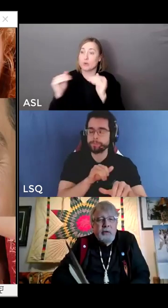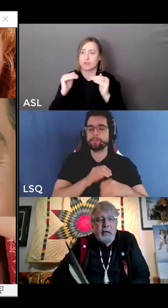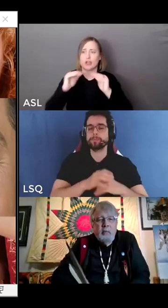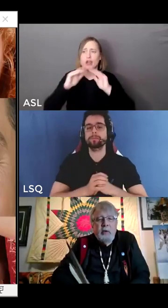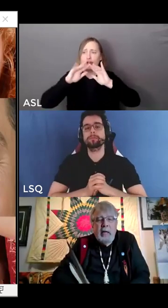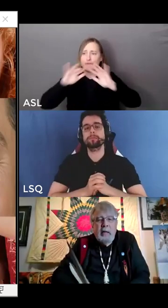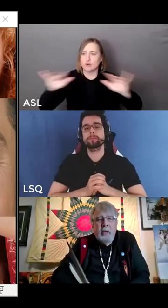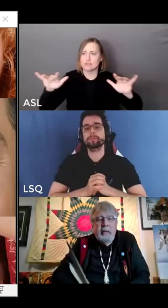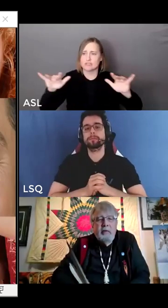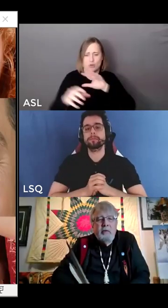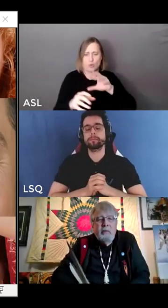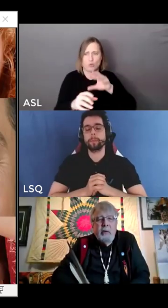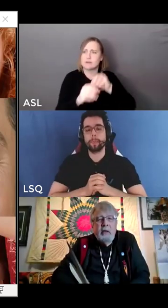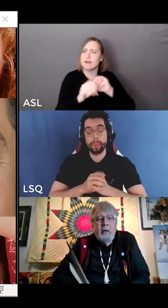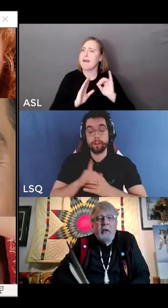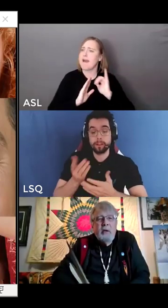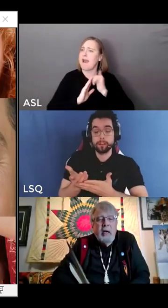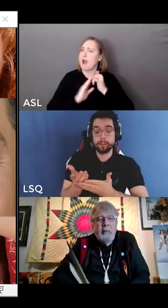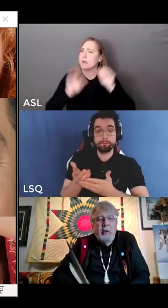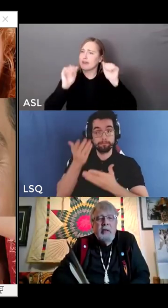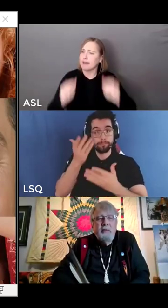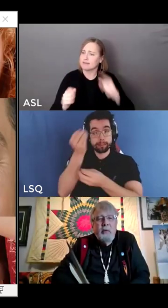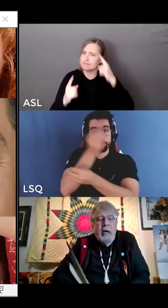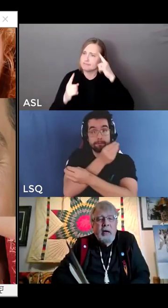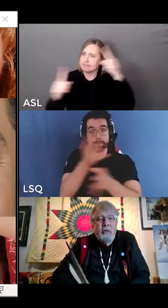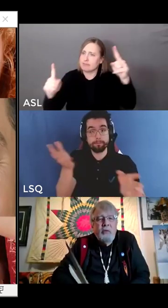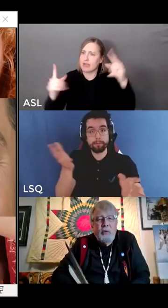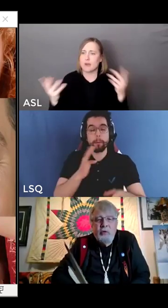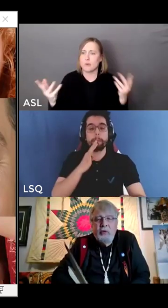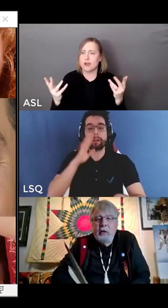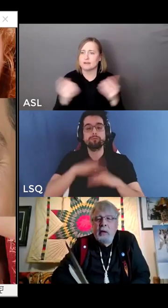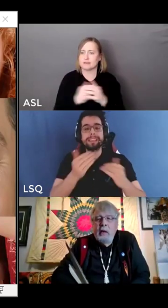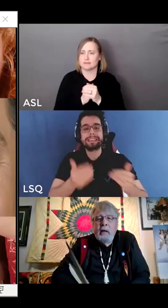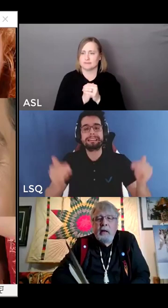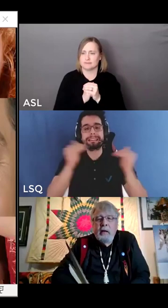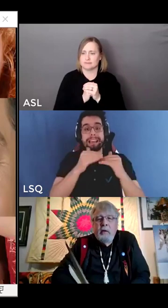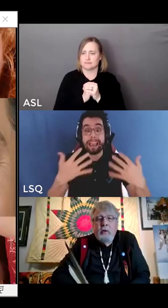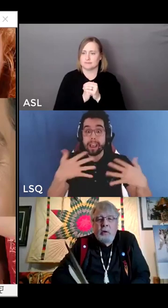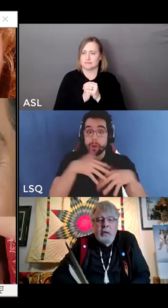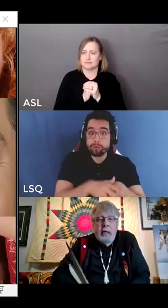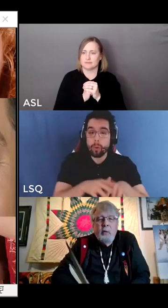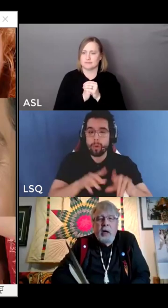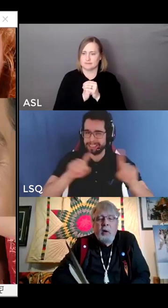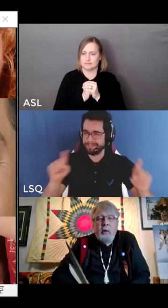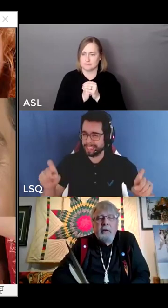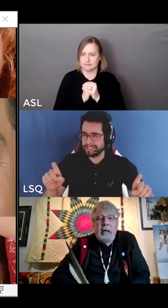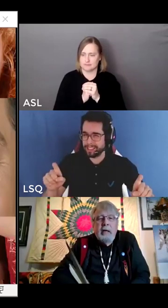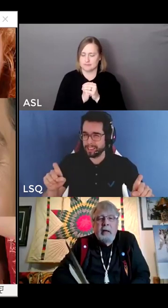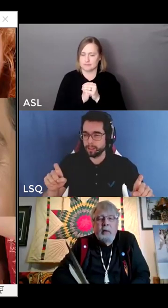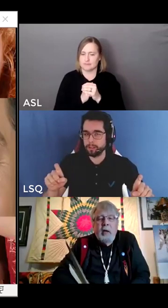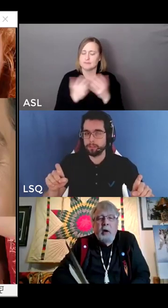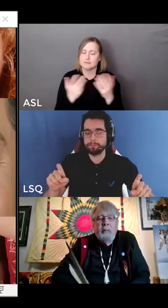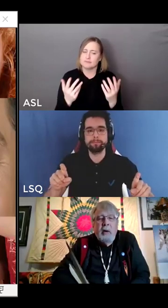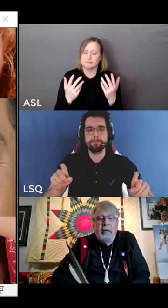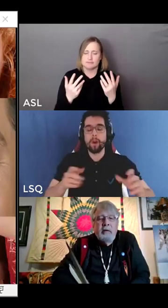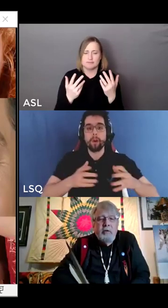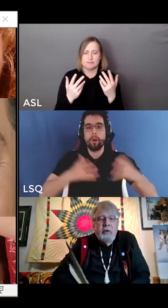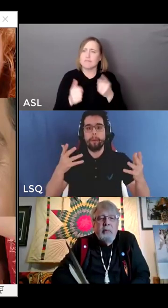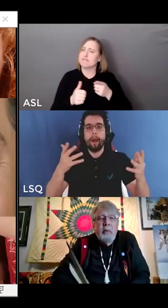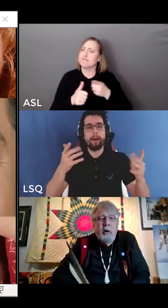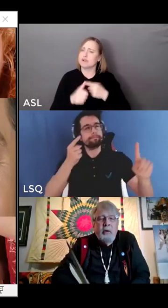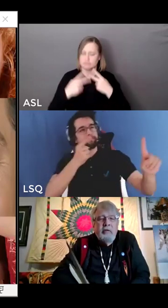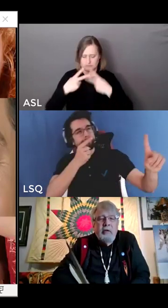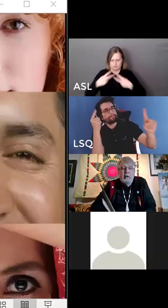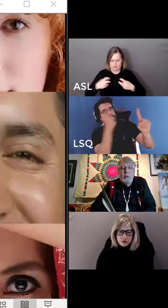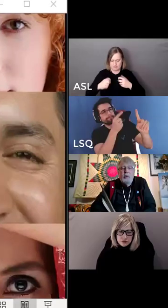do we actually come to that place? Well, I believe we have to first look at how we think and how our minds